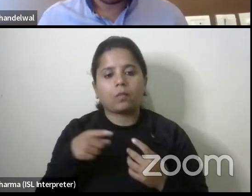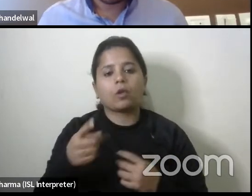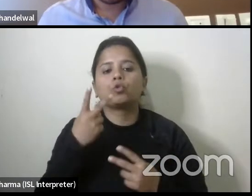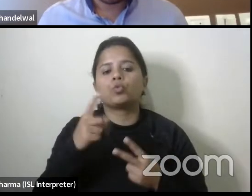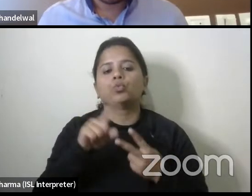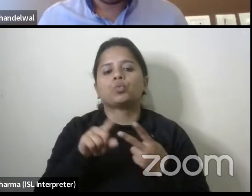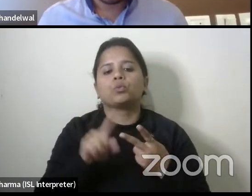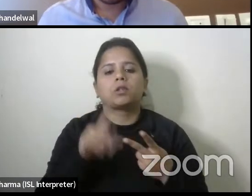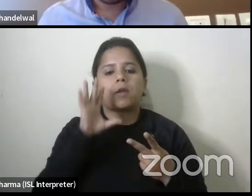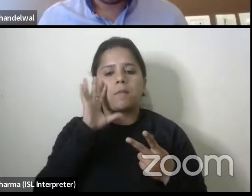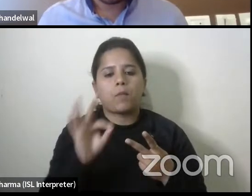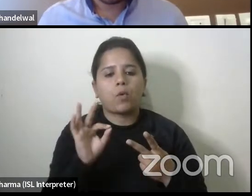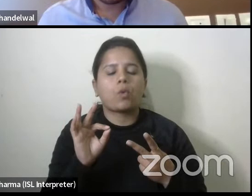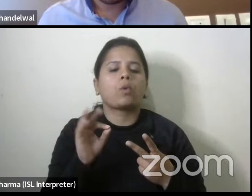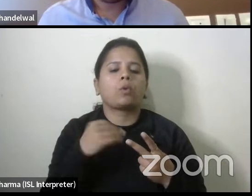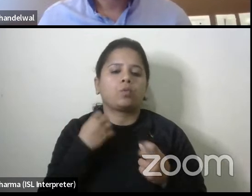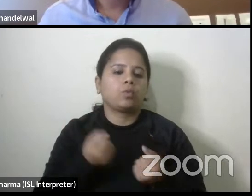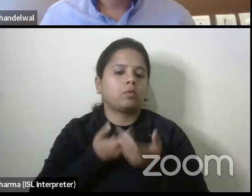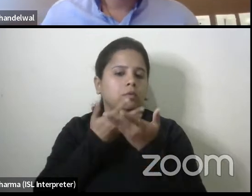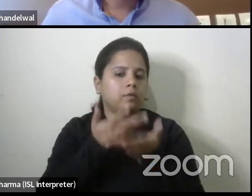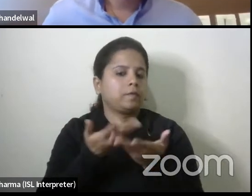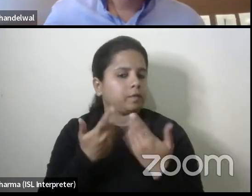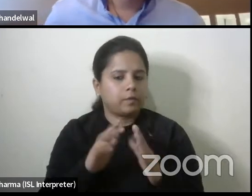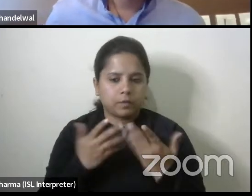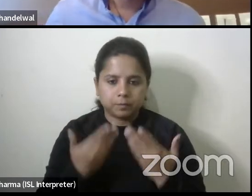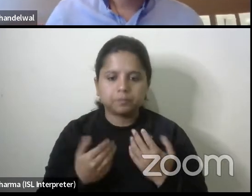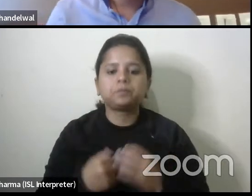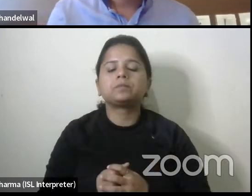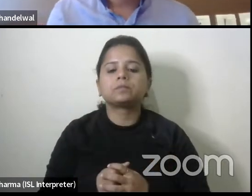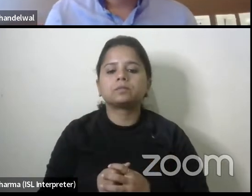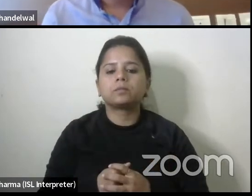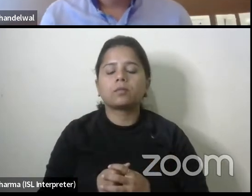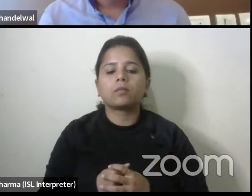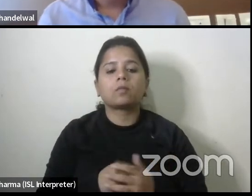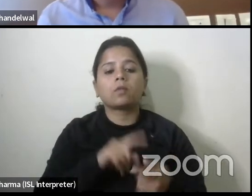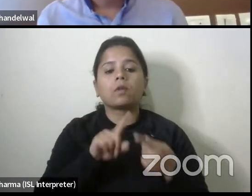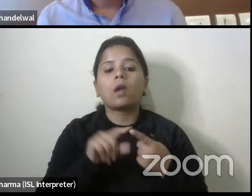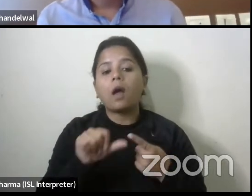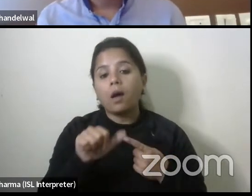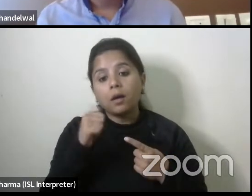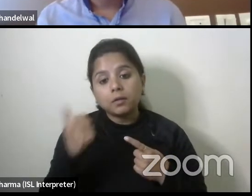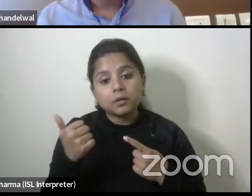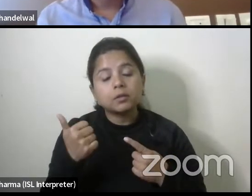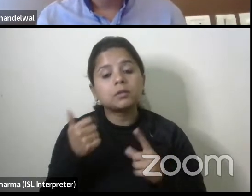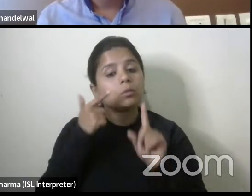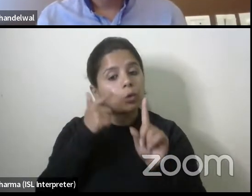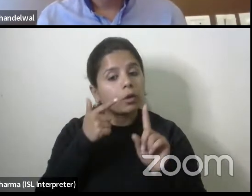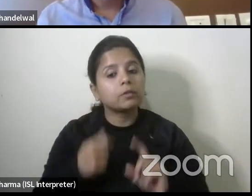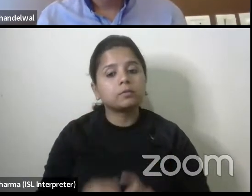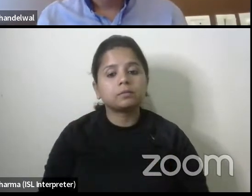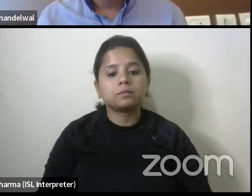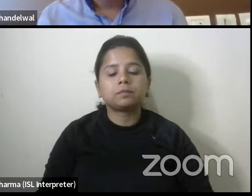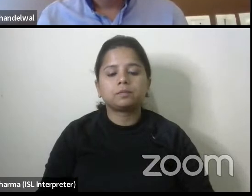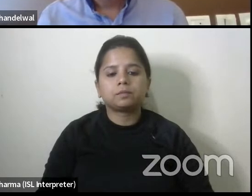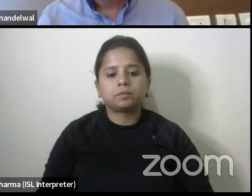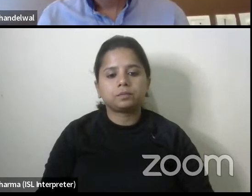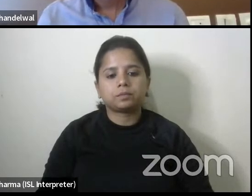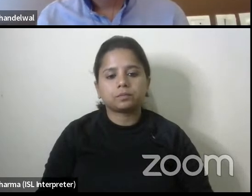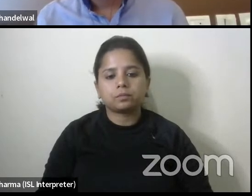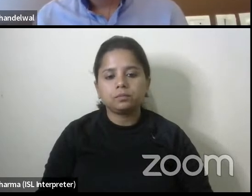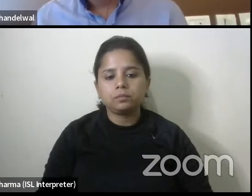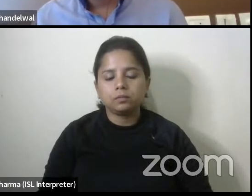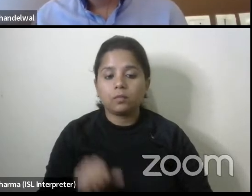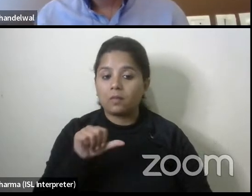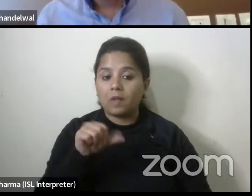important aspects i talk uh spoke about and uh uh other is uh uh other part is